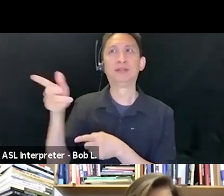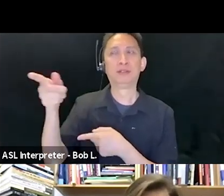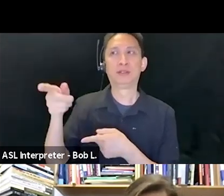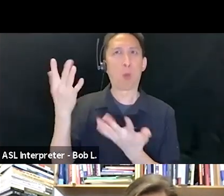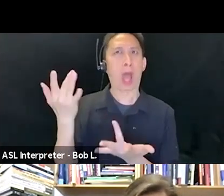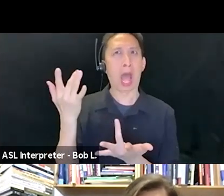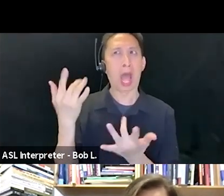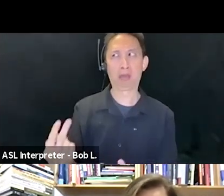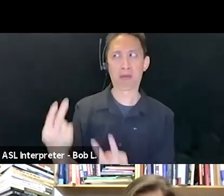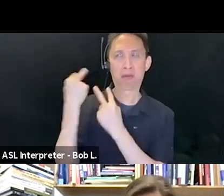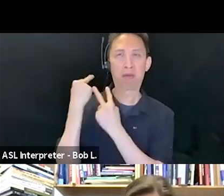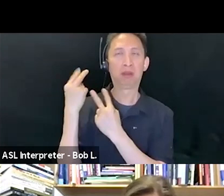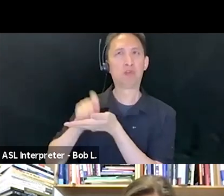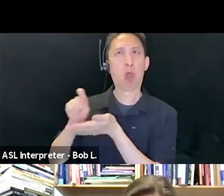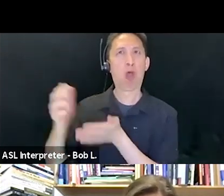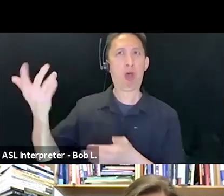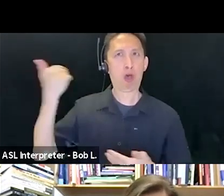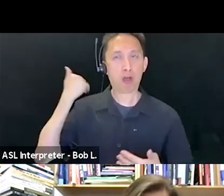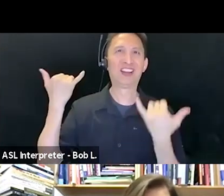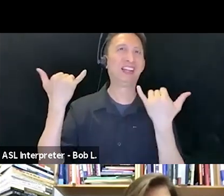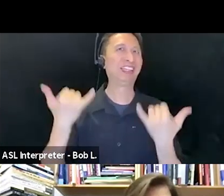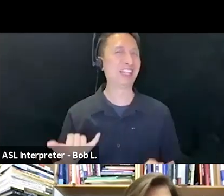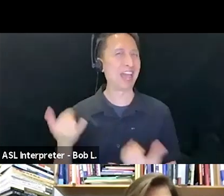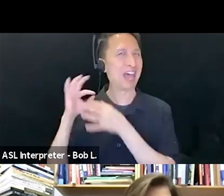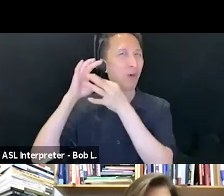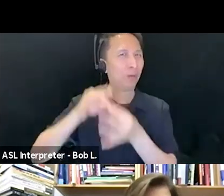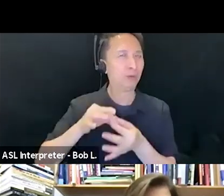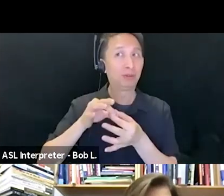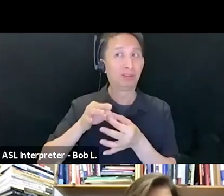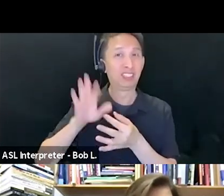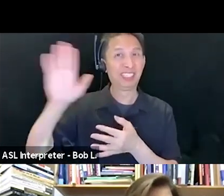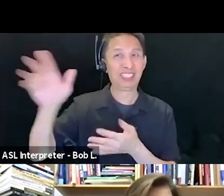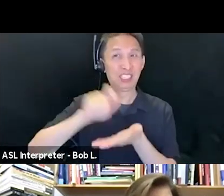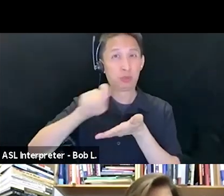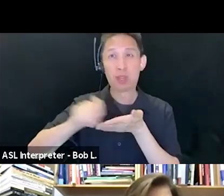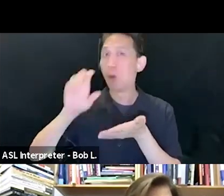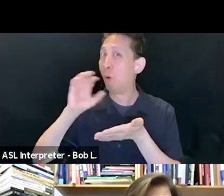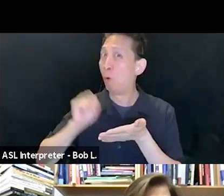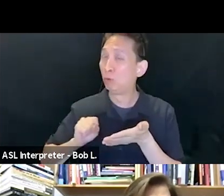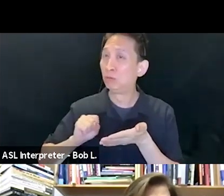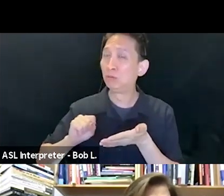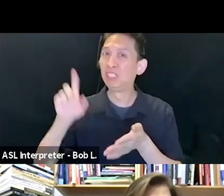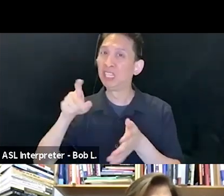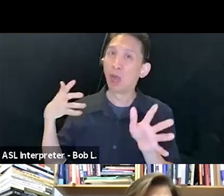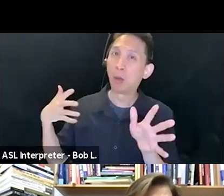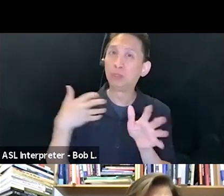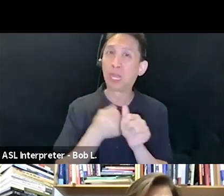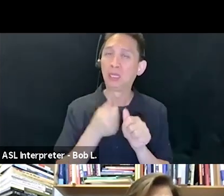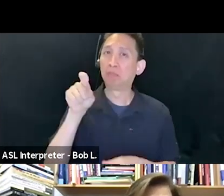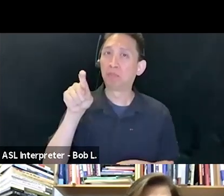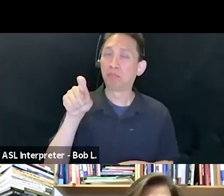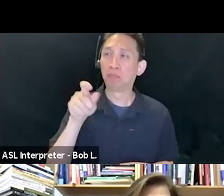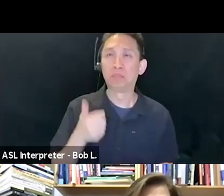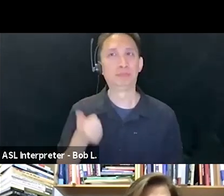ask that question presumes maybe that he is out of date, or that he needs to be updated. And though he would have been the first